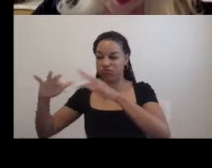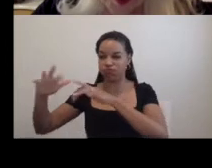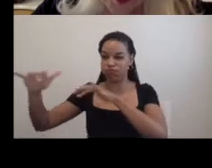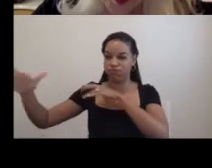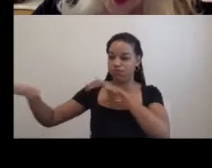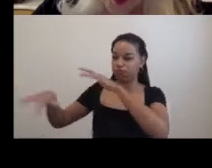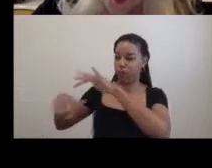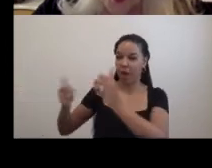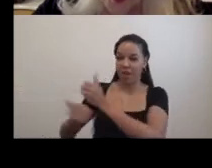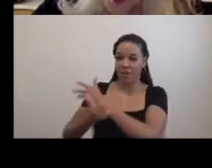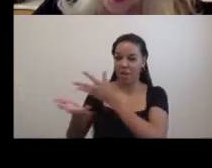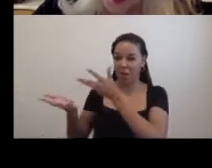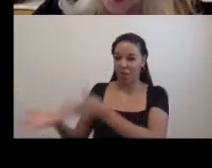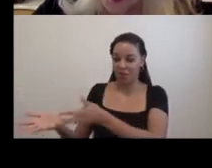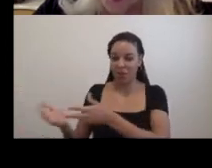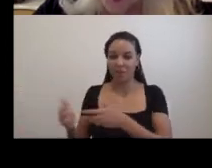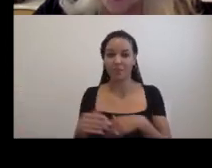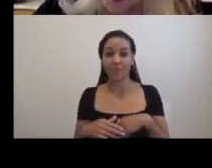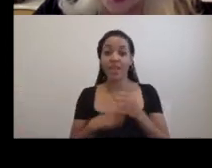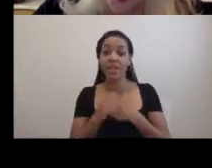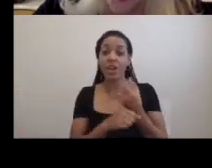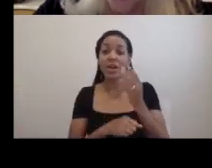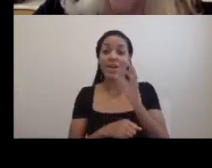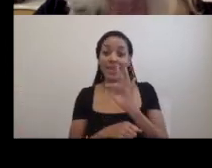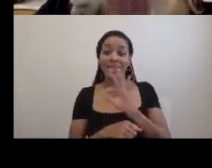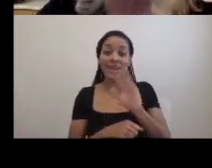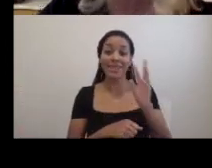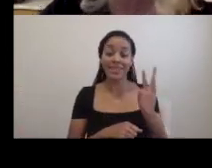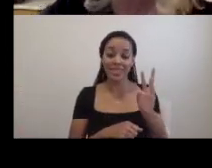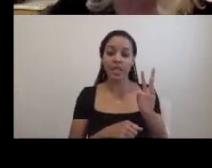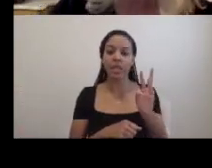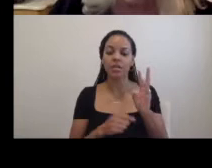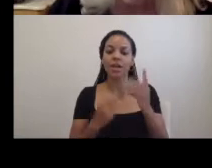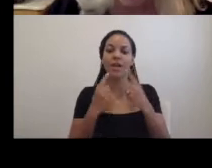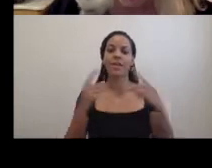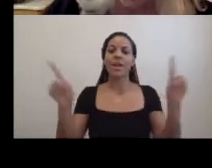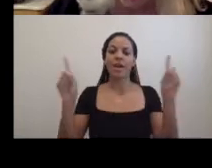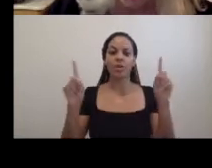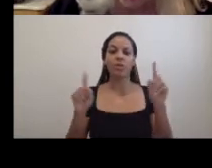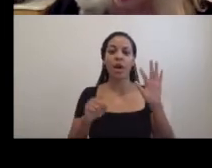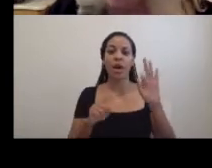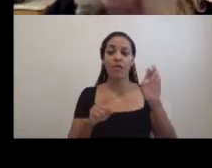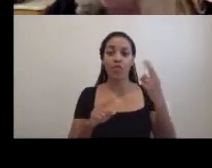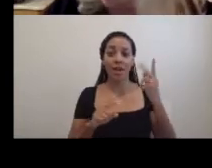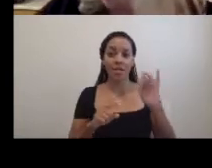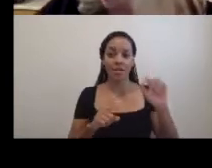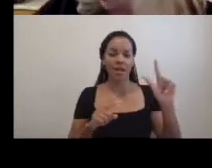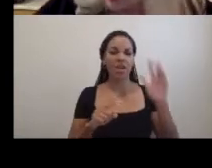1996, sudden announcement of the closure of fresh kills by 2001.